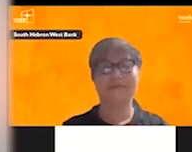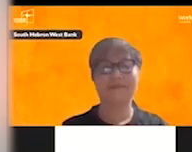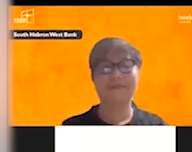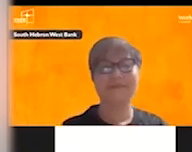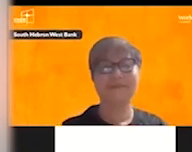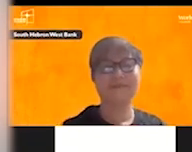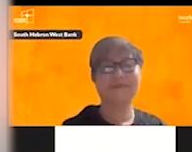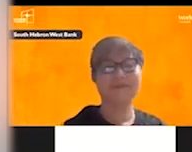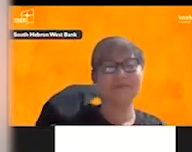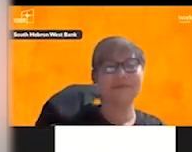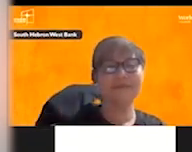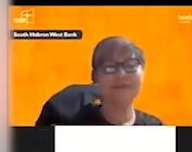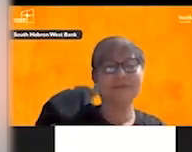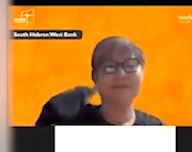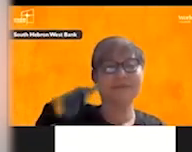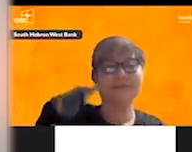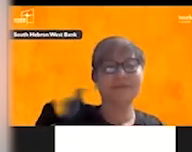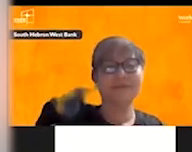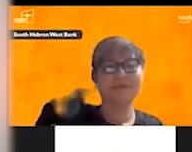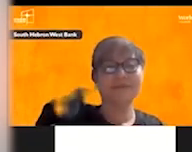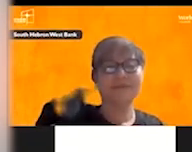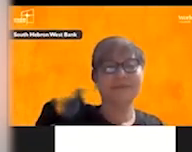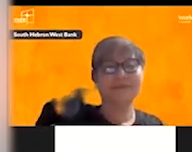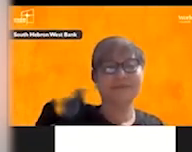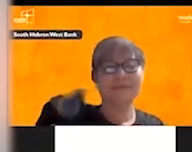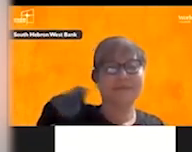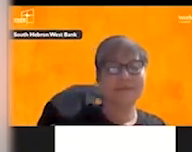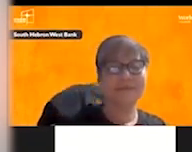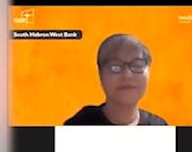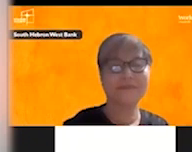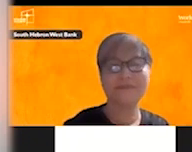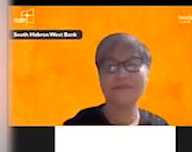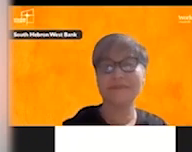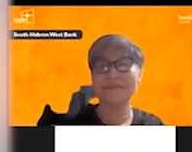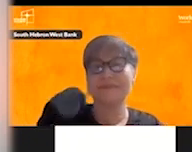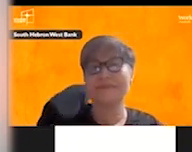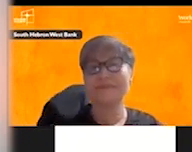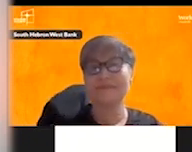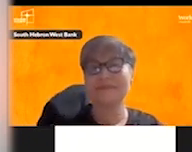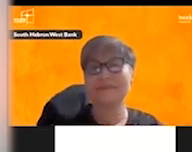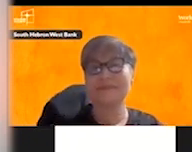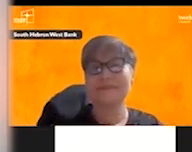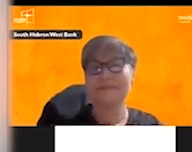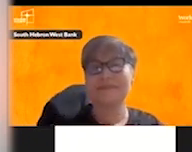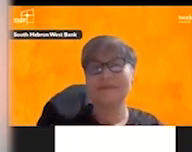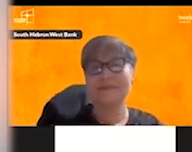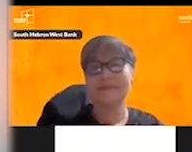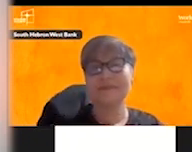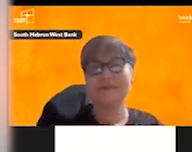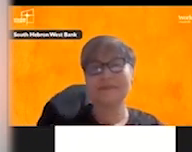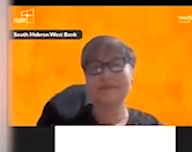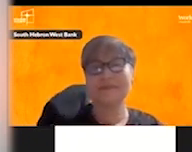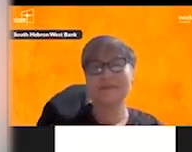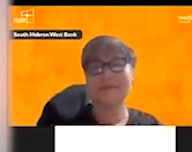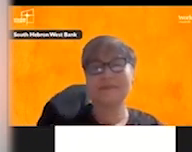Good. love really learning. I love that I'm ending. I love being